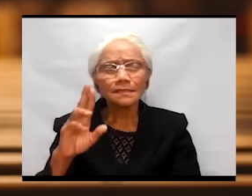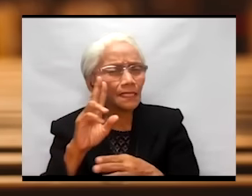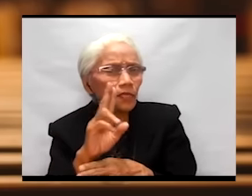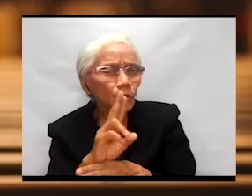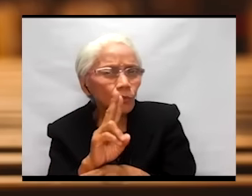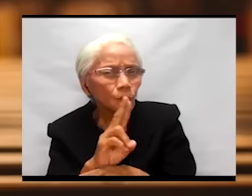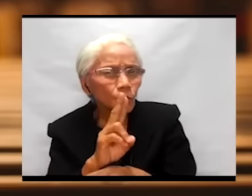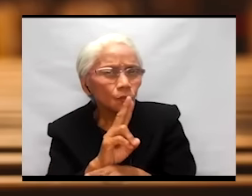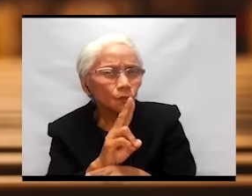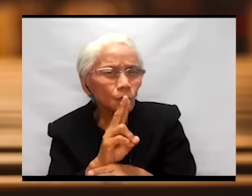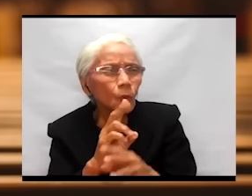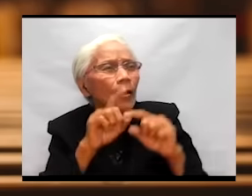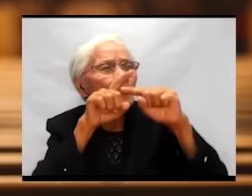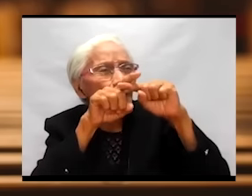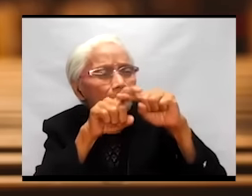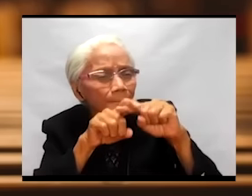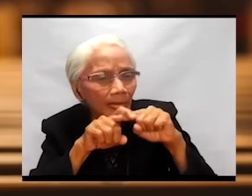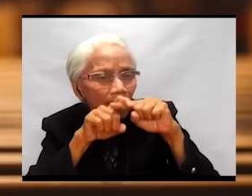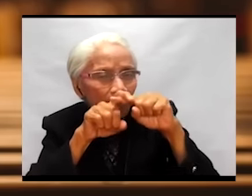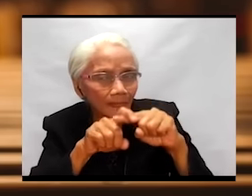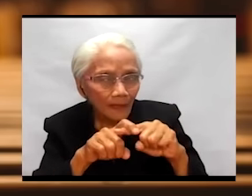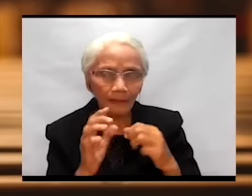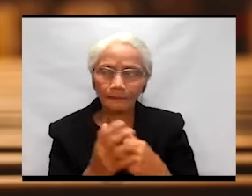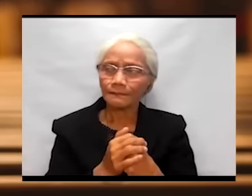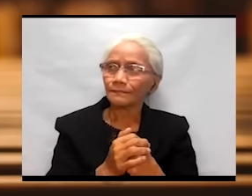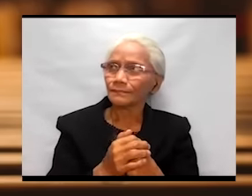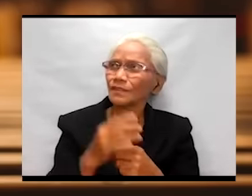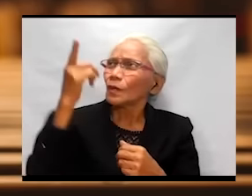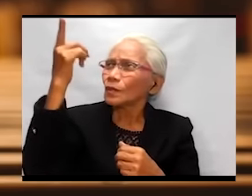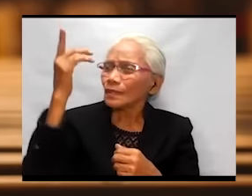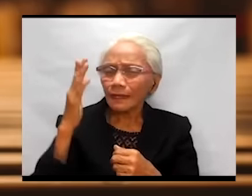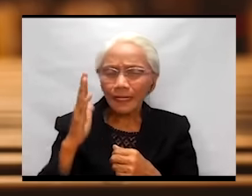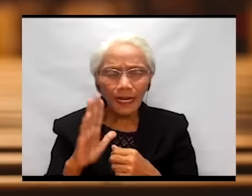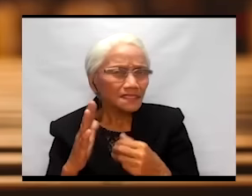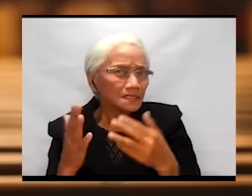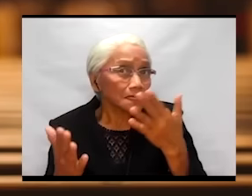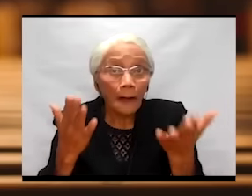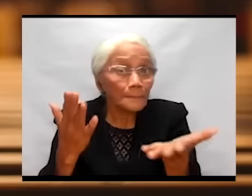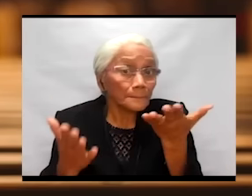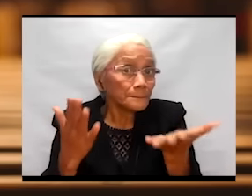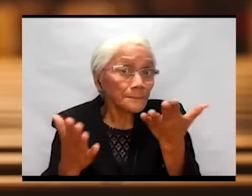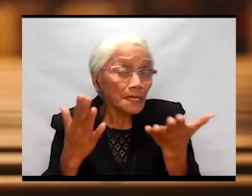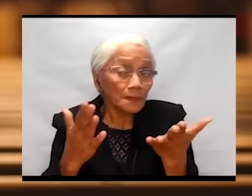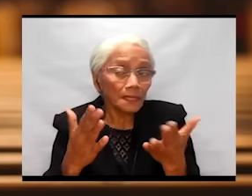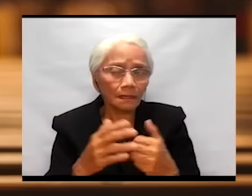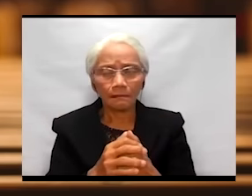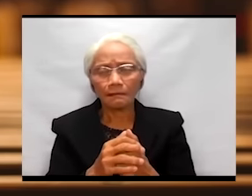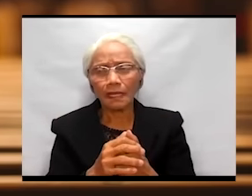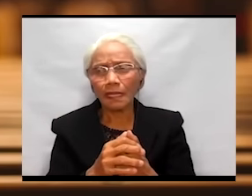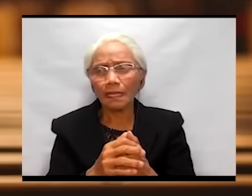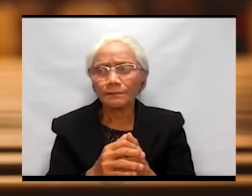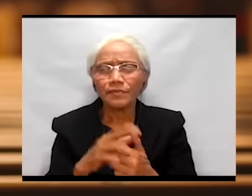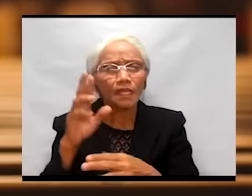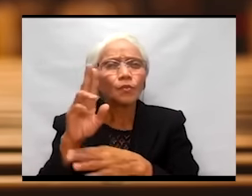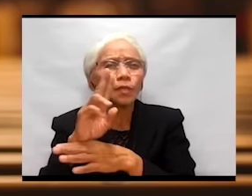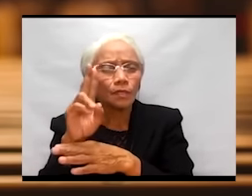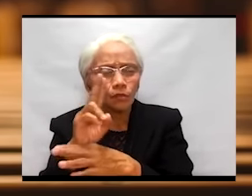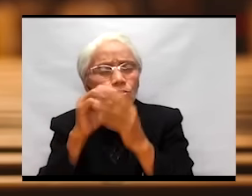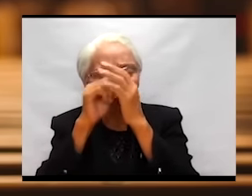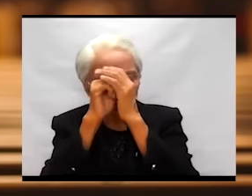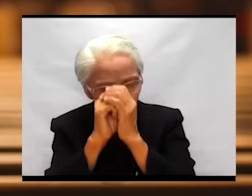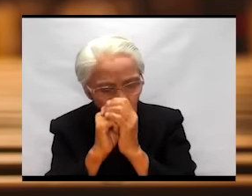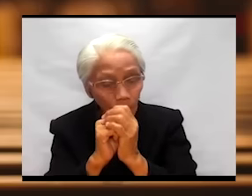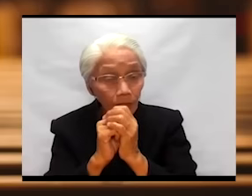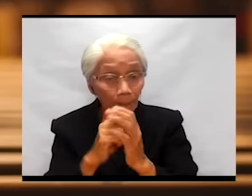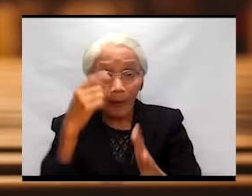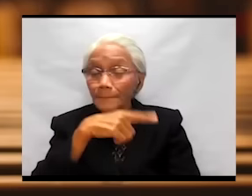the gods that we, we probably will not use the term, the gods that we used to worship, because they are the gods that give